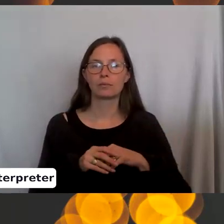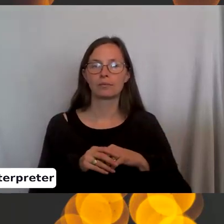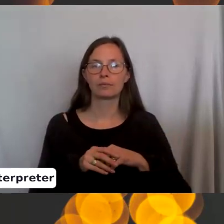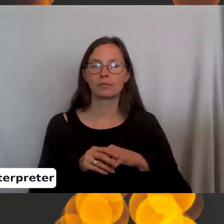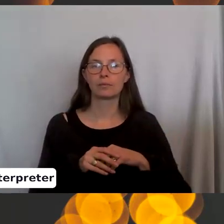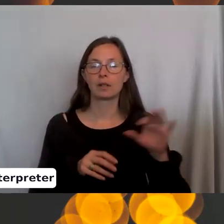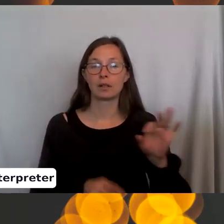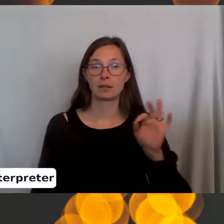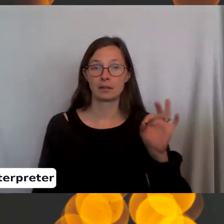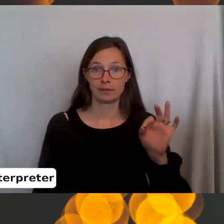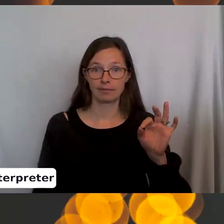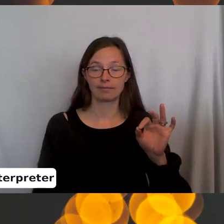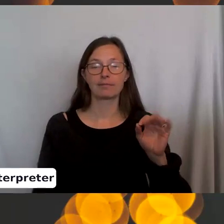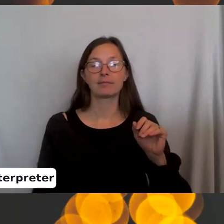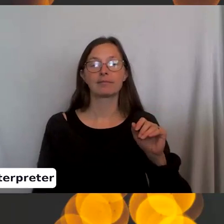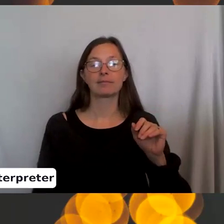nine,